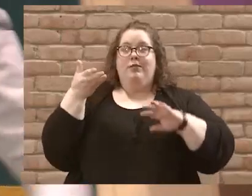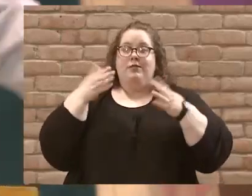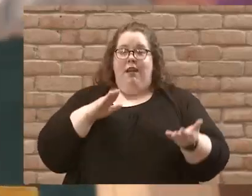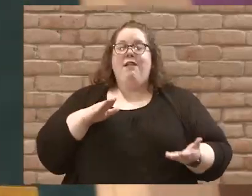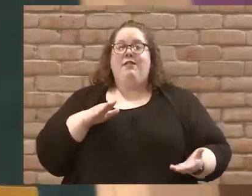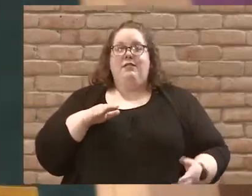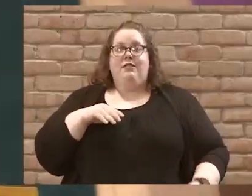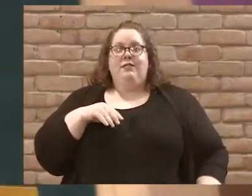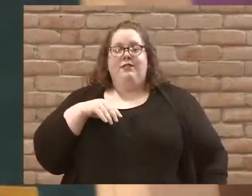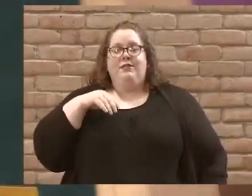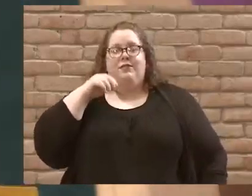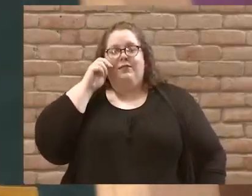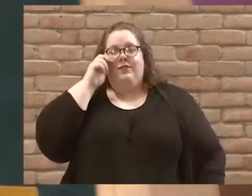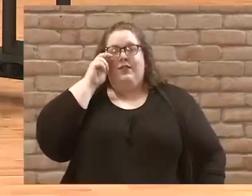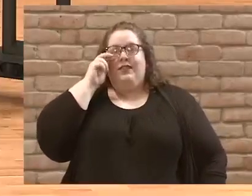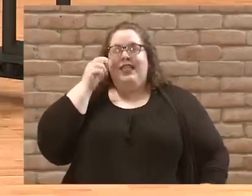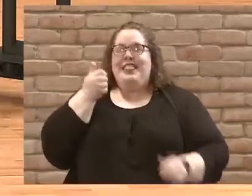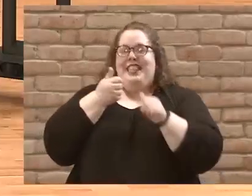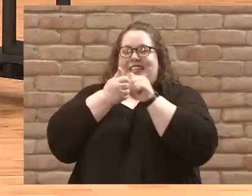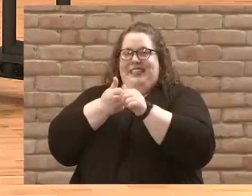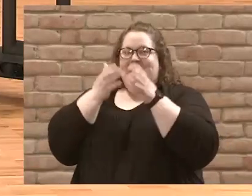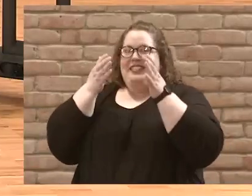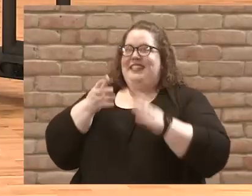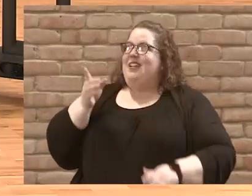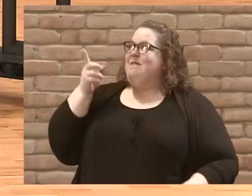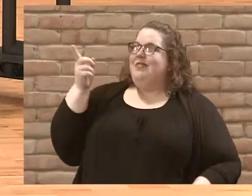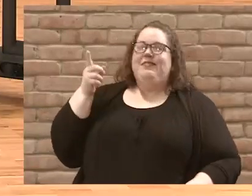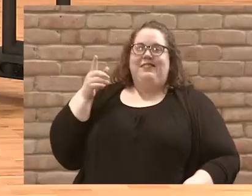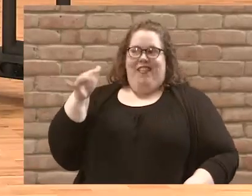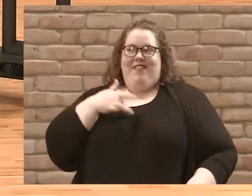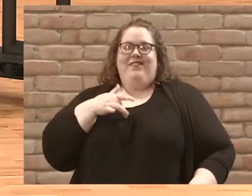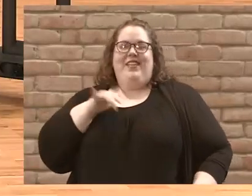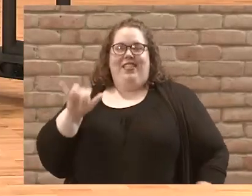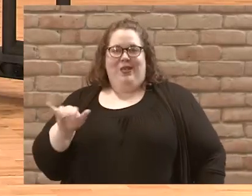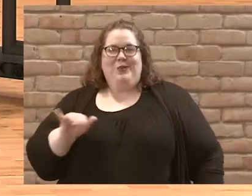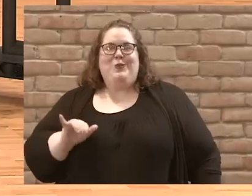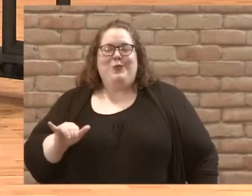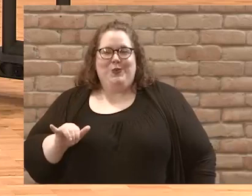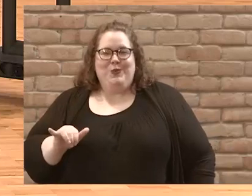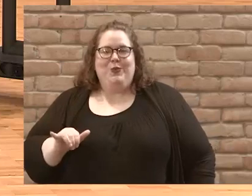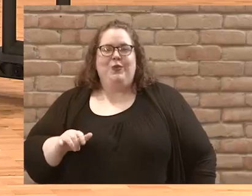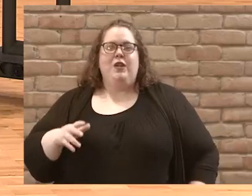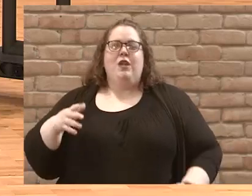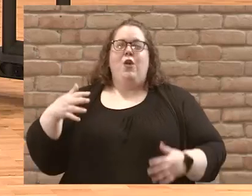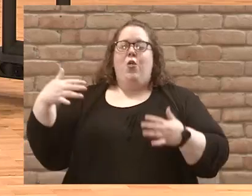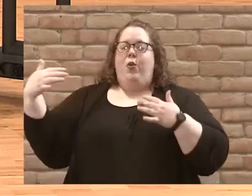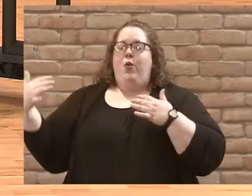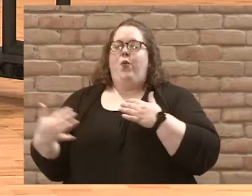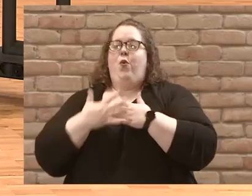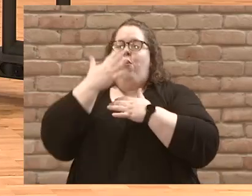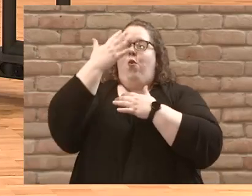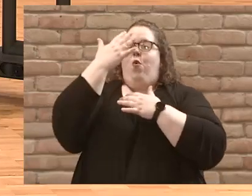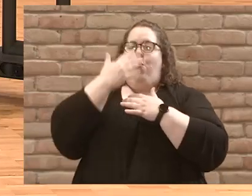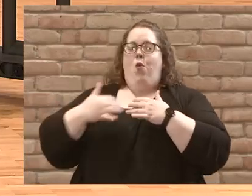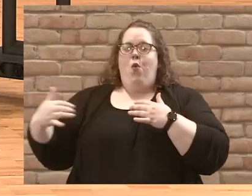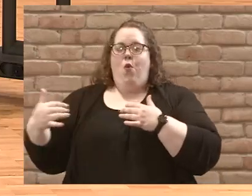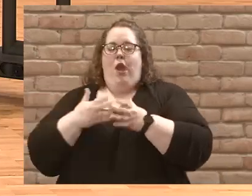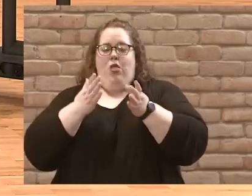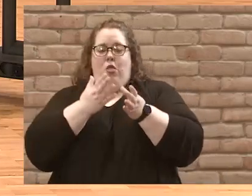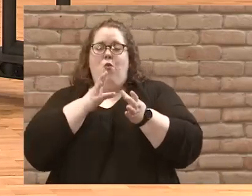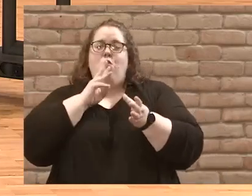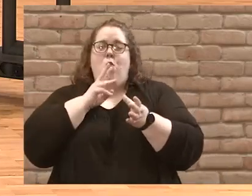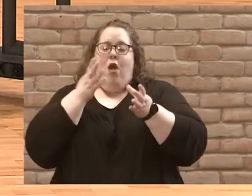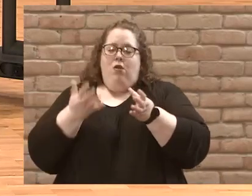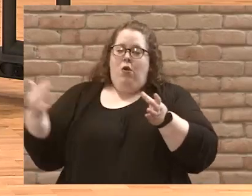And that's exactly where the disciples are at. The waves are crashing over. The boat is getting